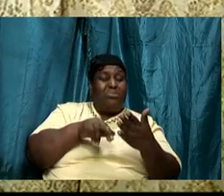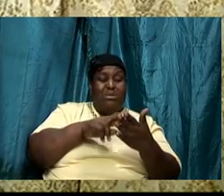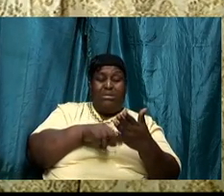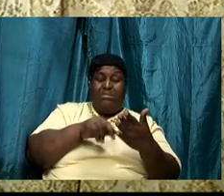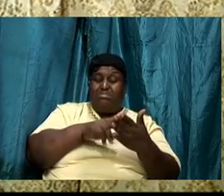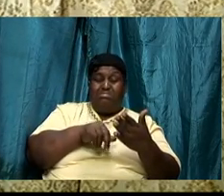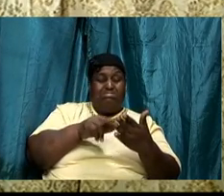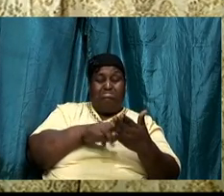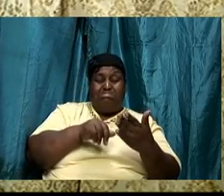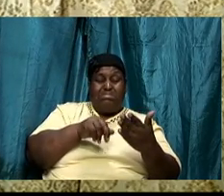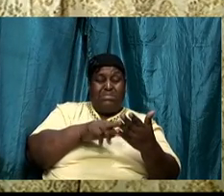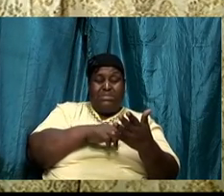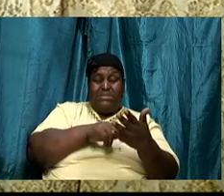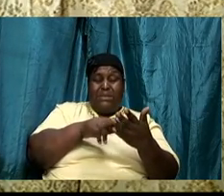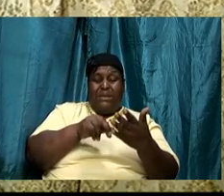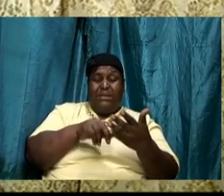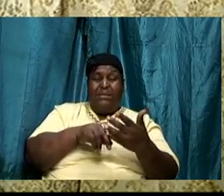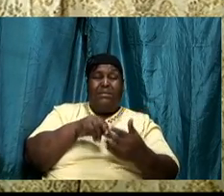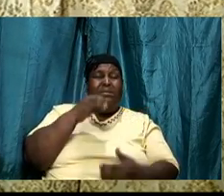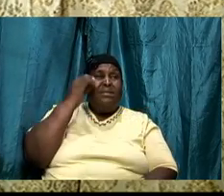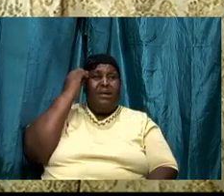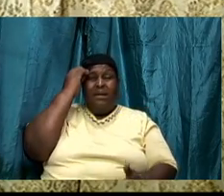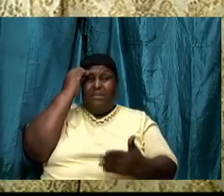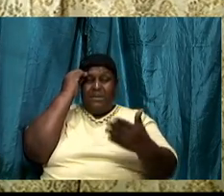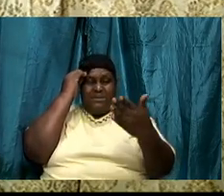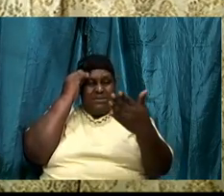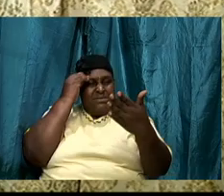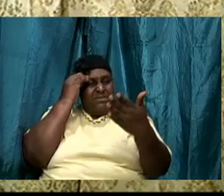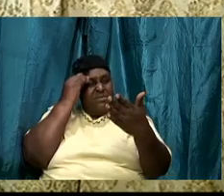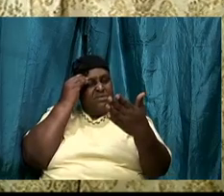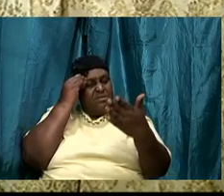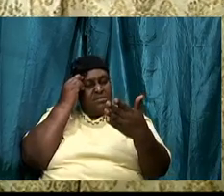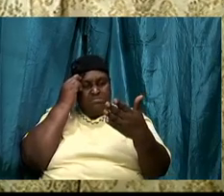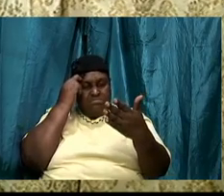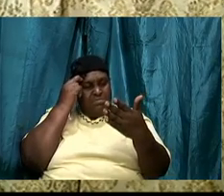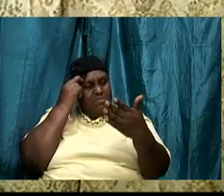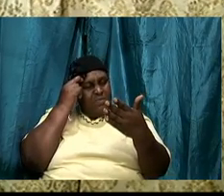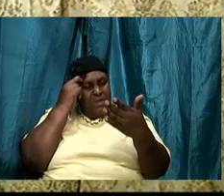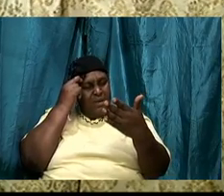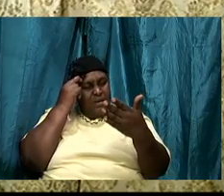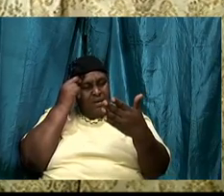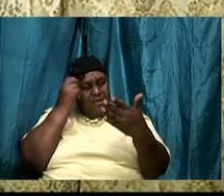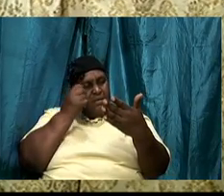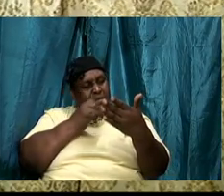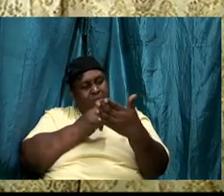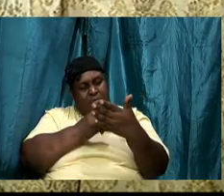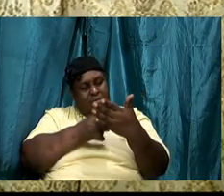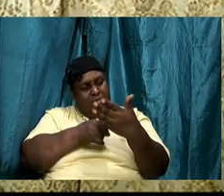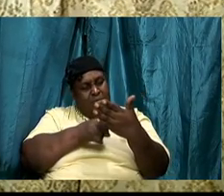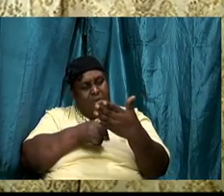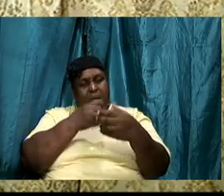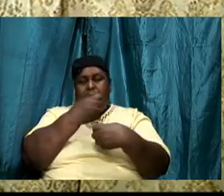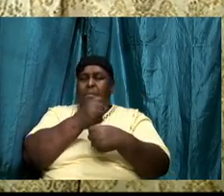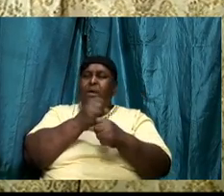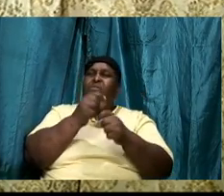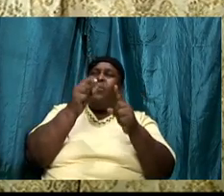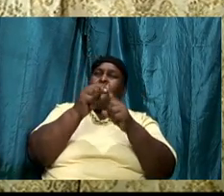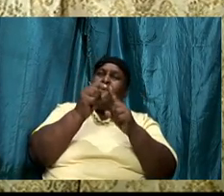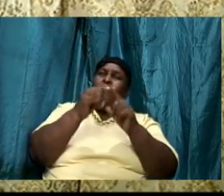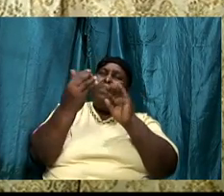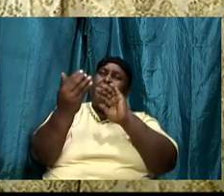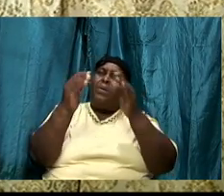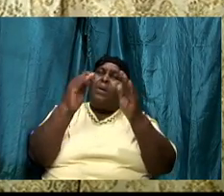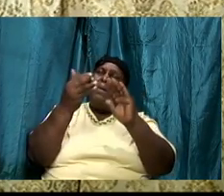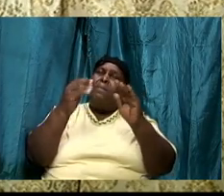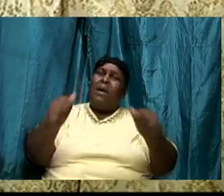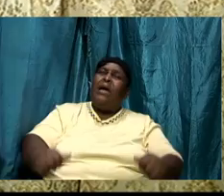meditate and to digest and let the word become alive in our lives so that we can learn